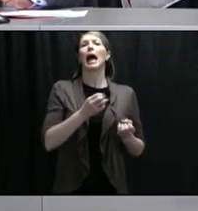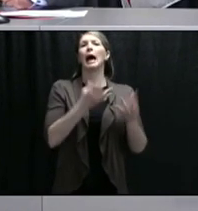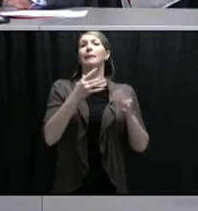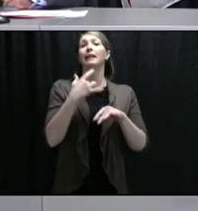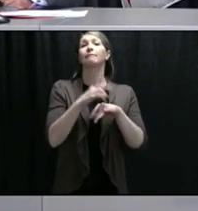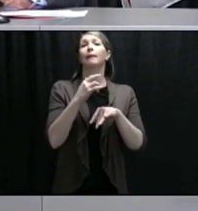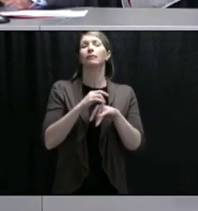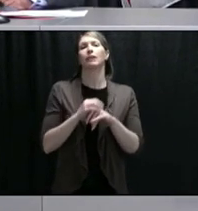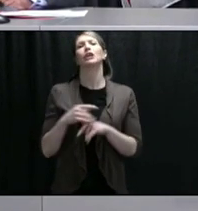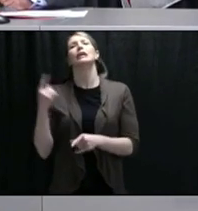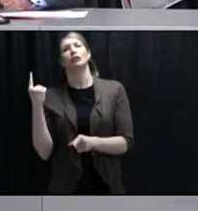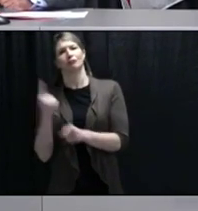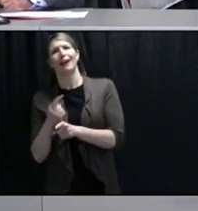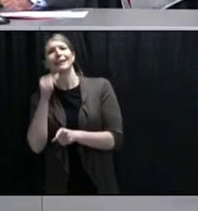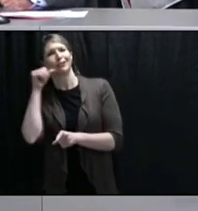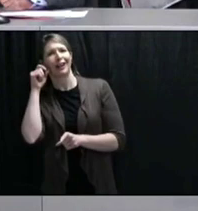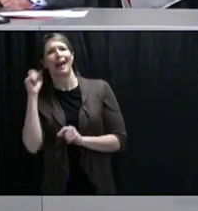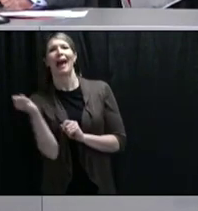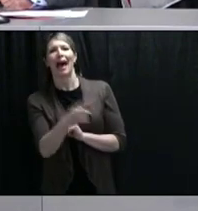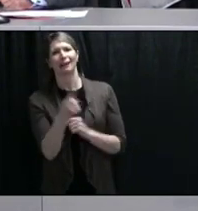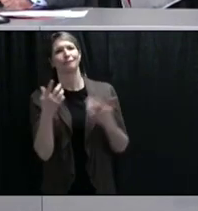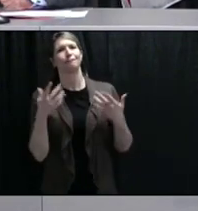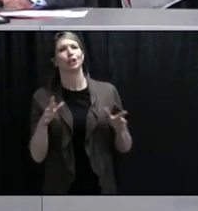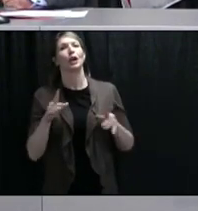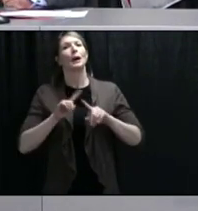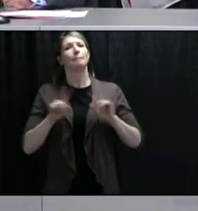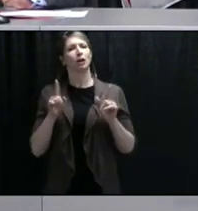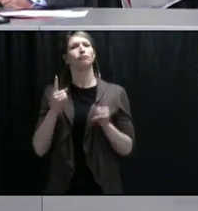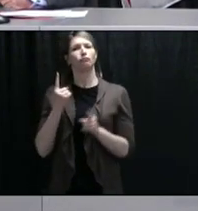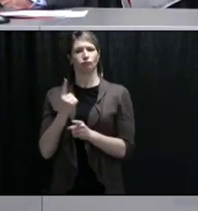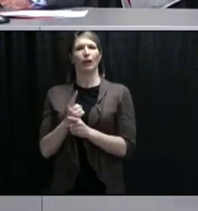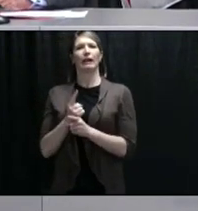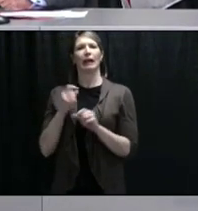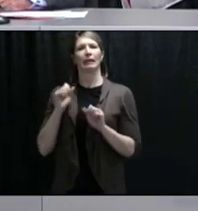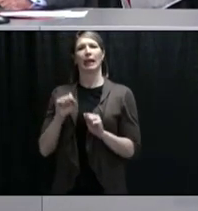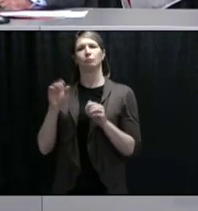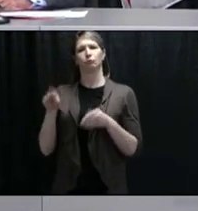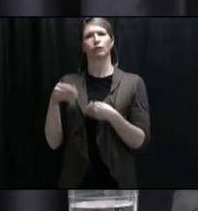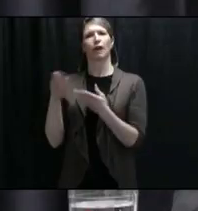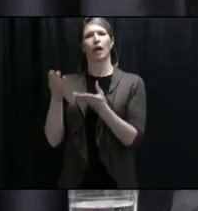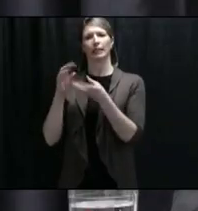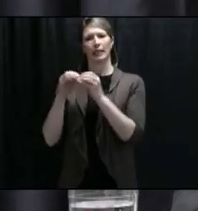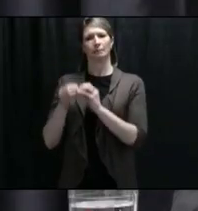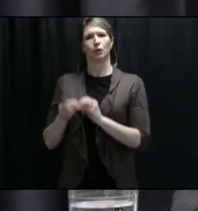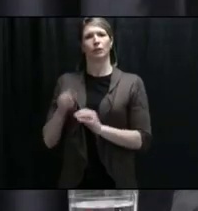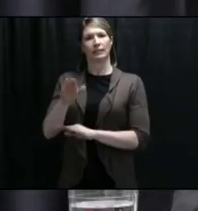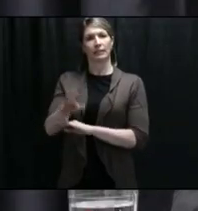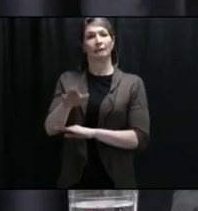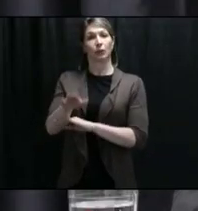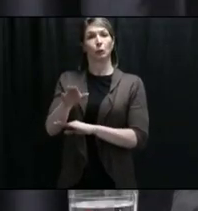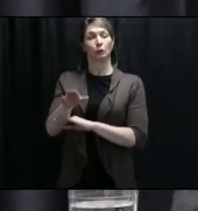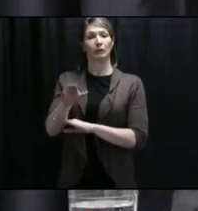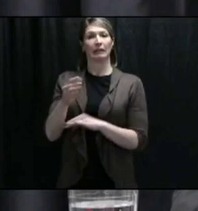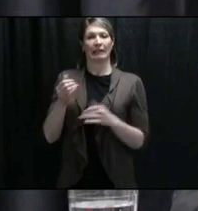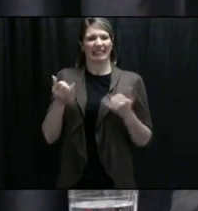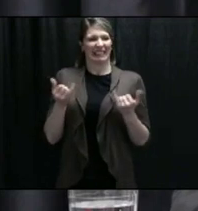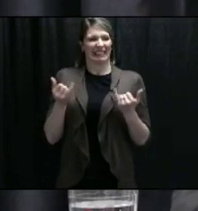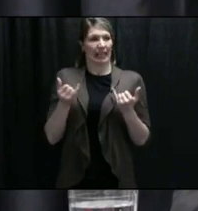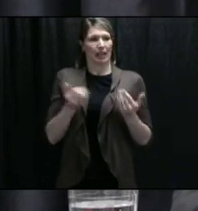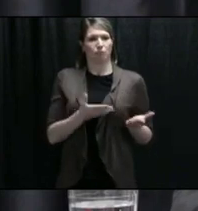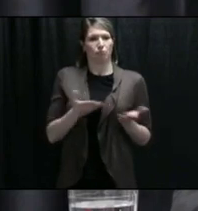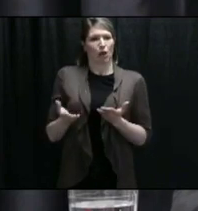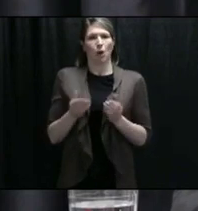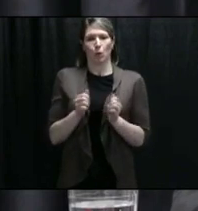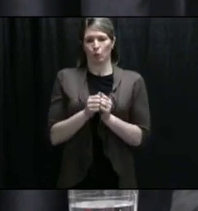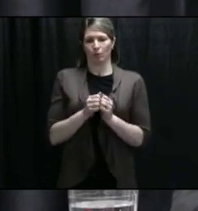you're right. You did ask that question yesterday, and I can provide that for you and your colleagues later on. Unfortunately, I didn't bring